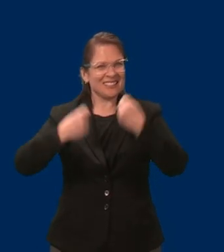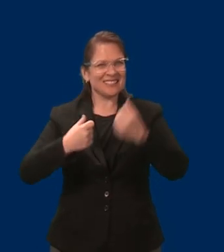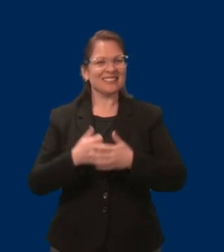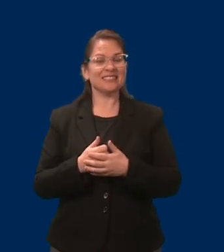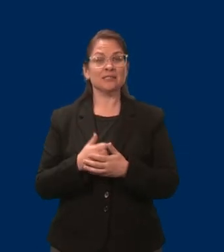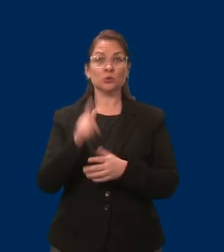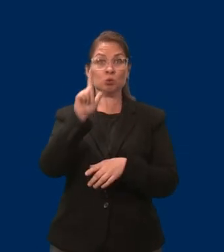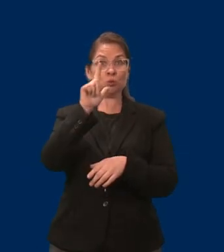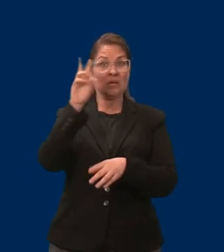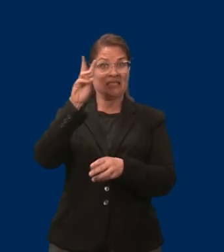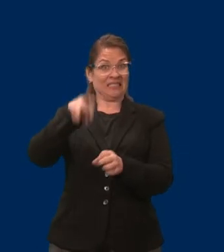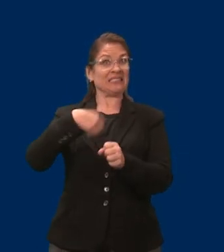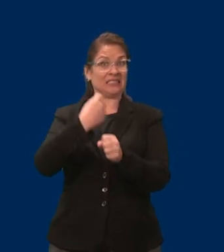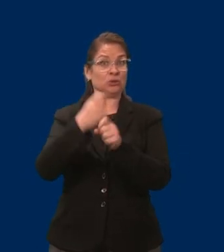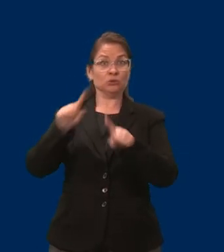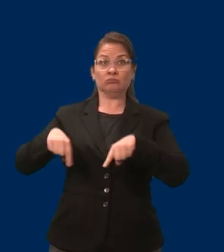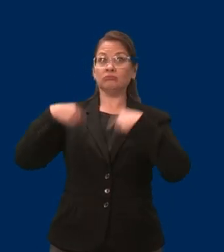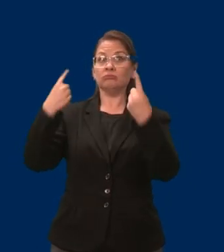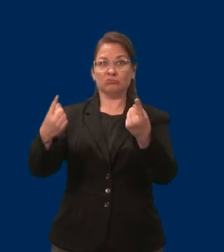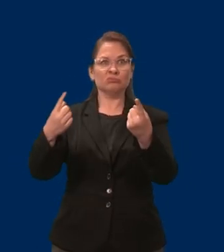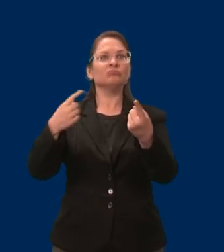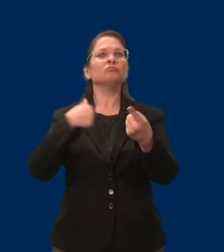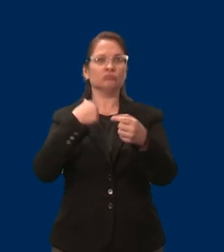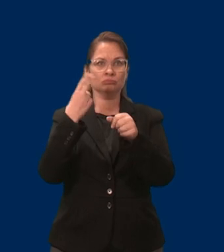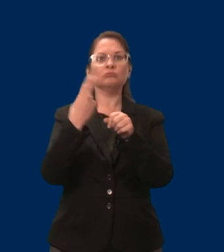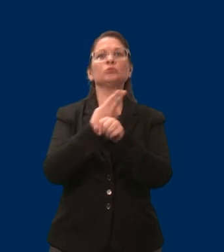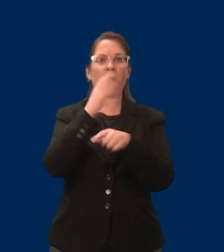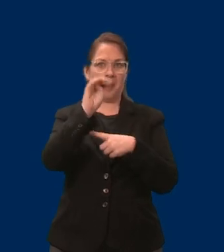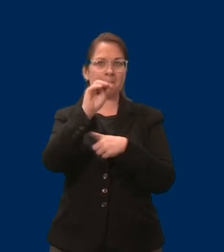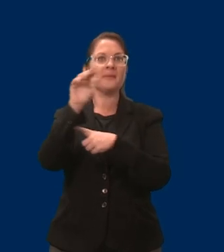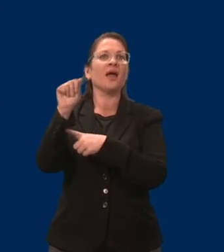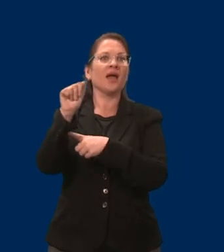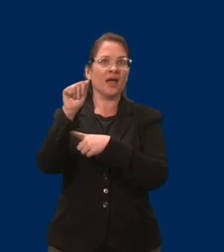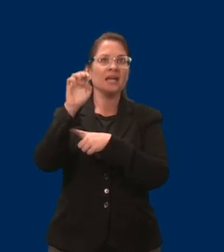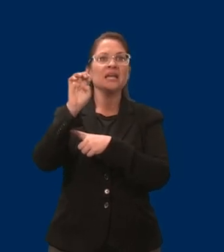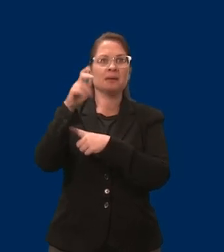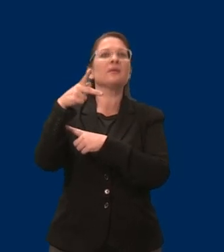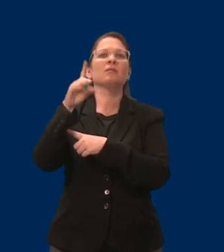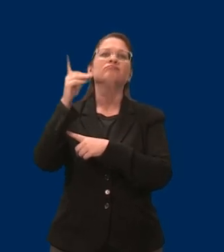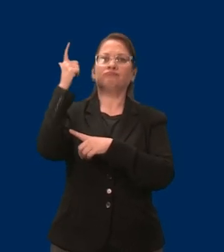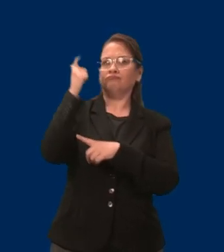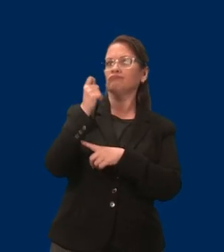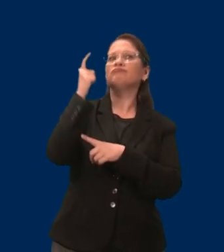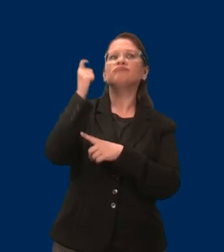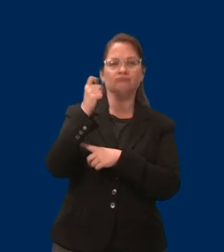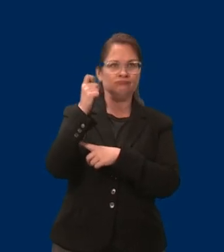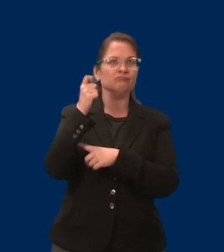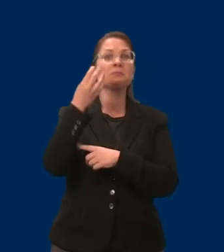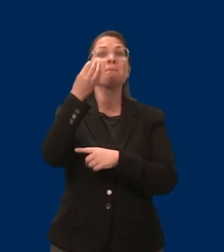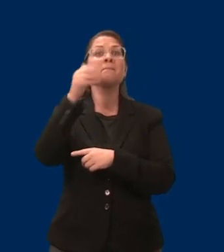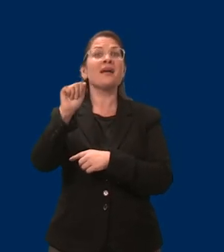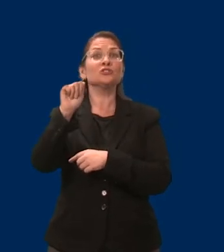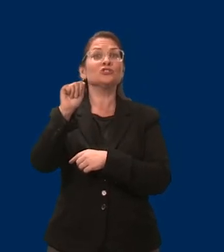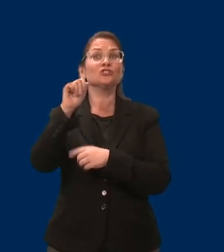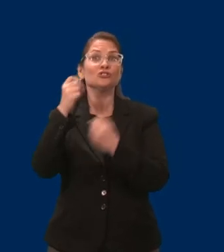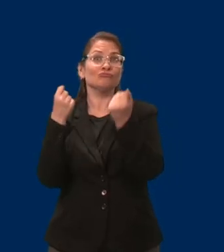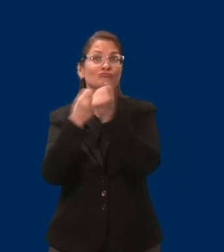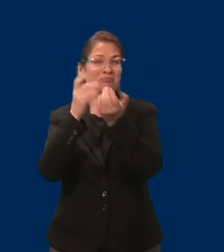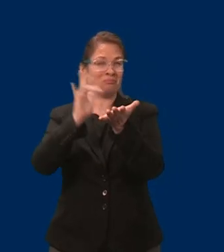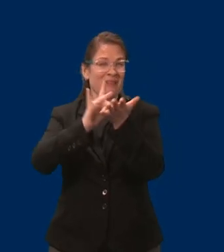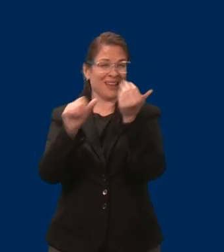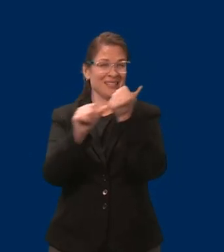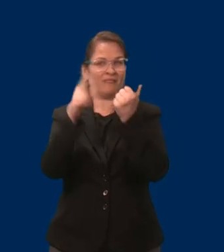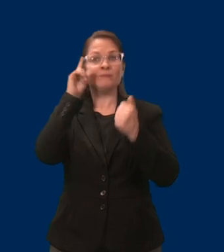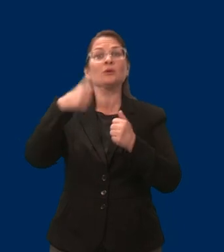of MAEPD, Medical Assistance for Employed Persons with Disabilities. It is my